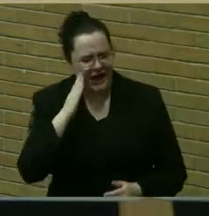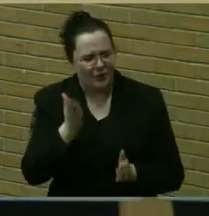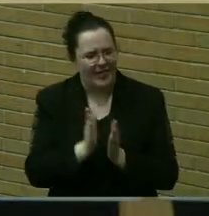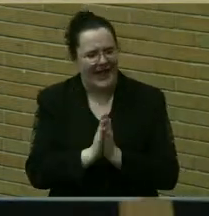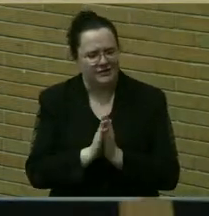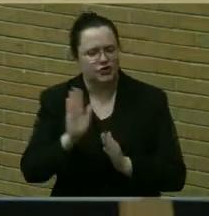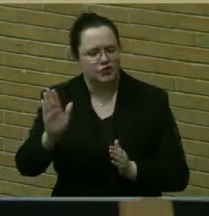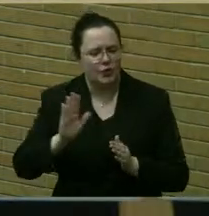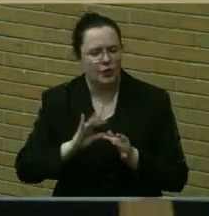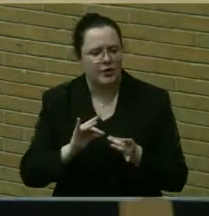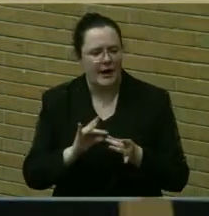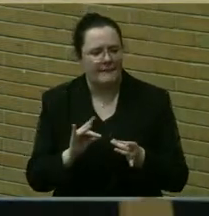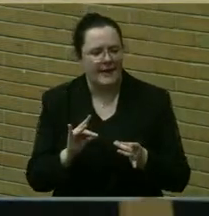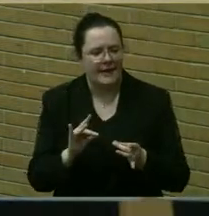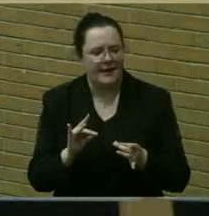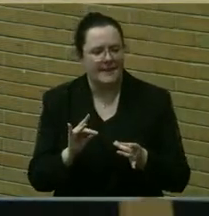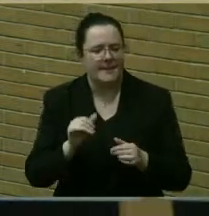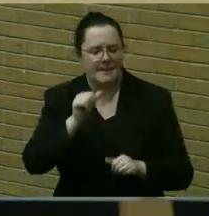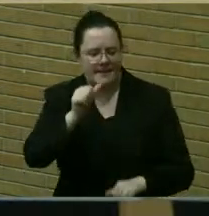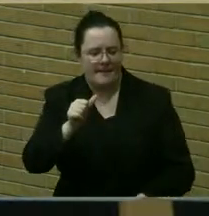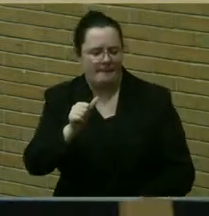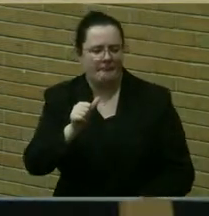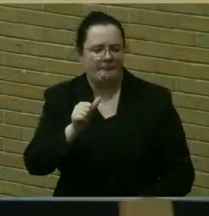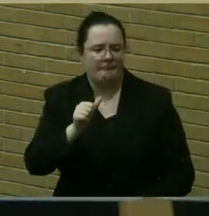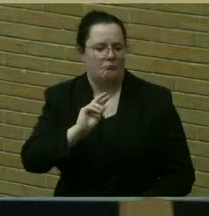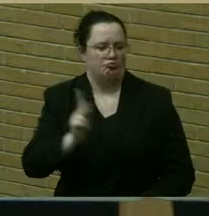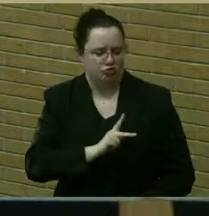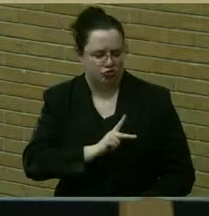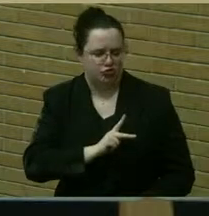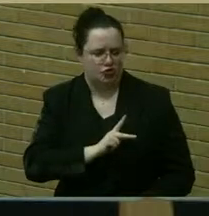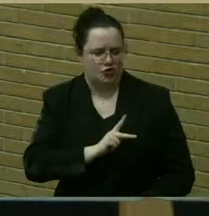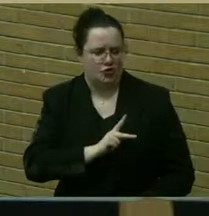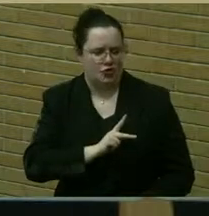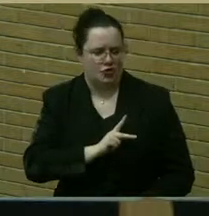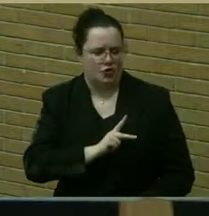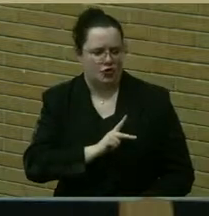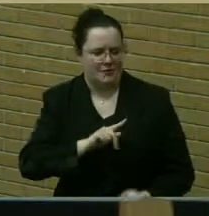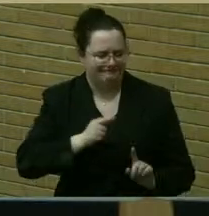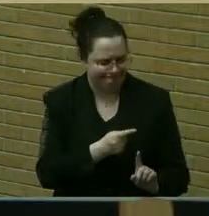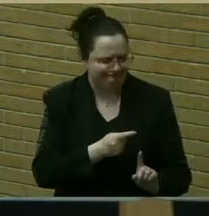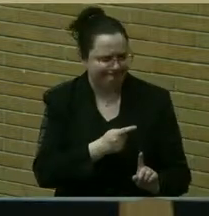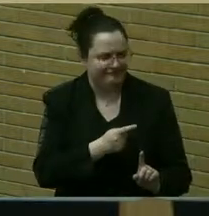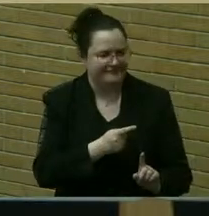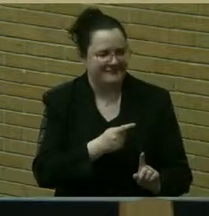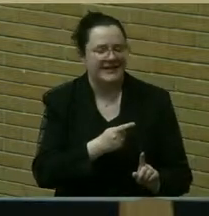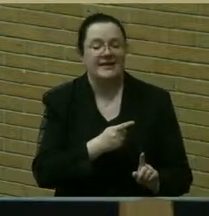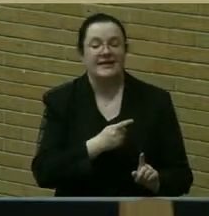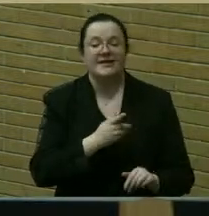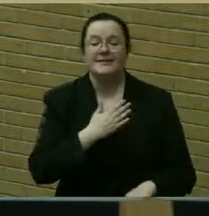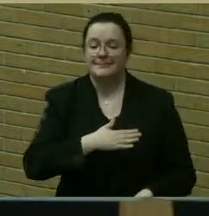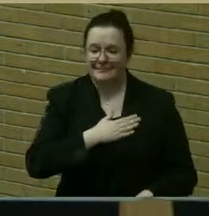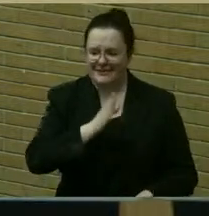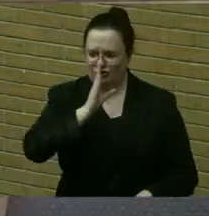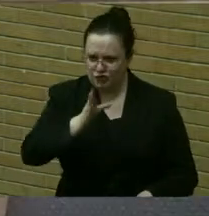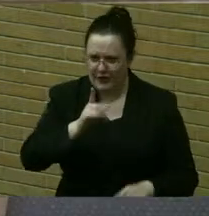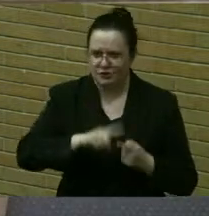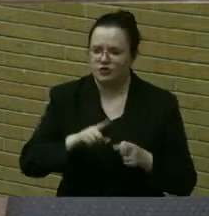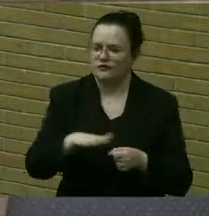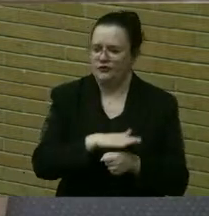not be personal, in nature, directed, if you would direct them to the entire town board.